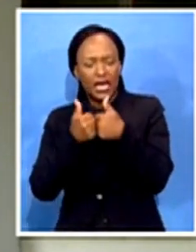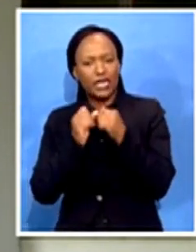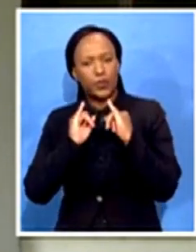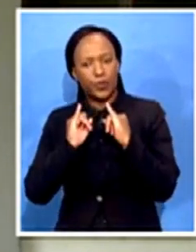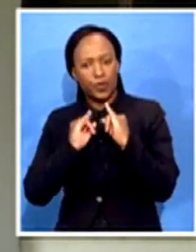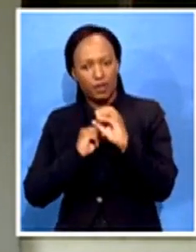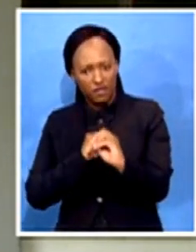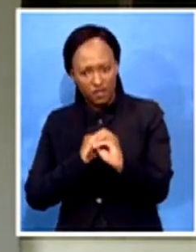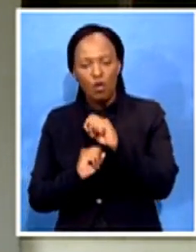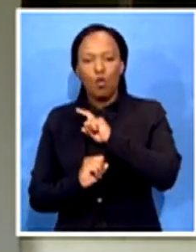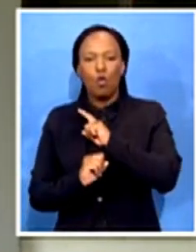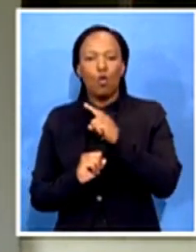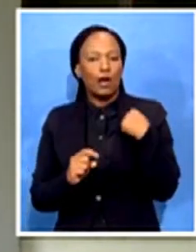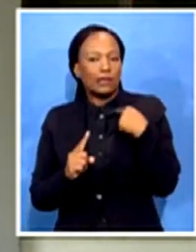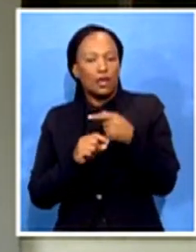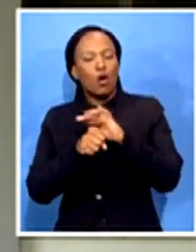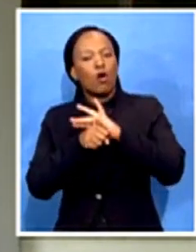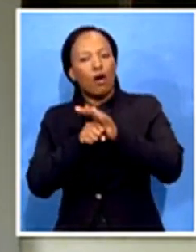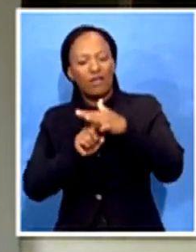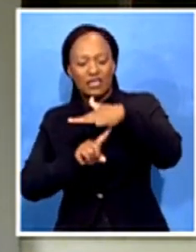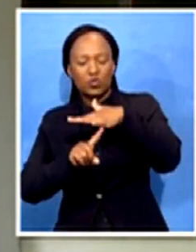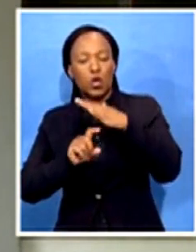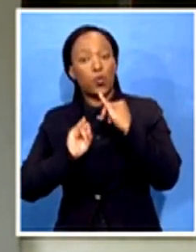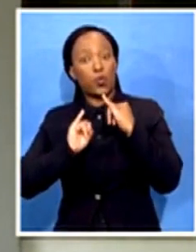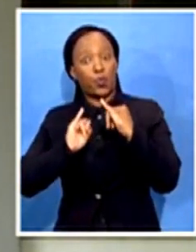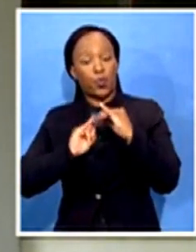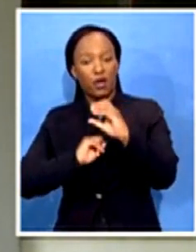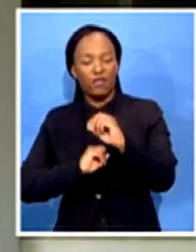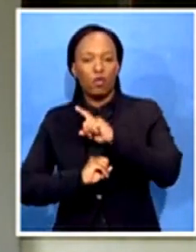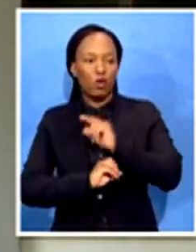Thank you very much.